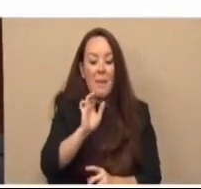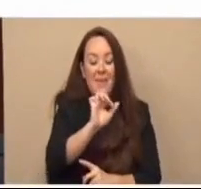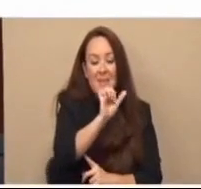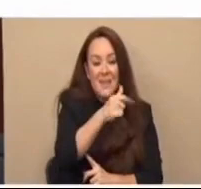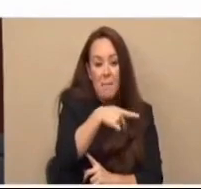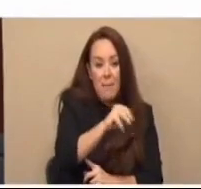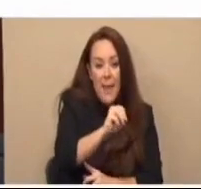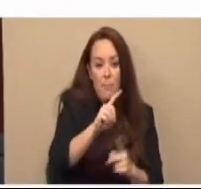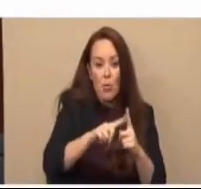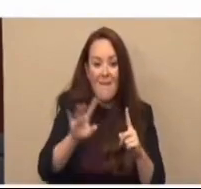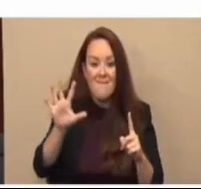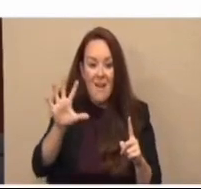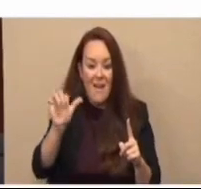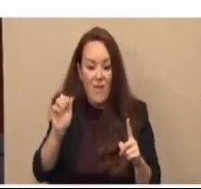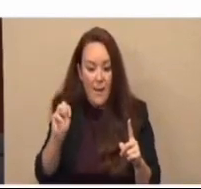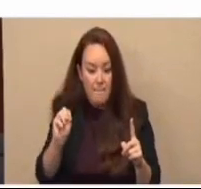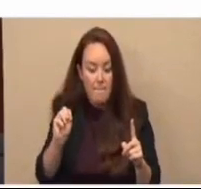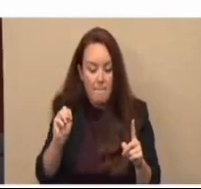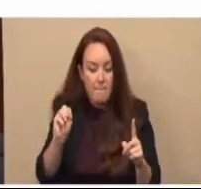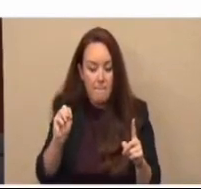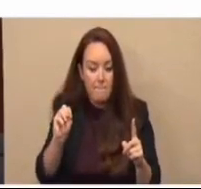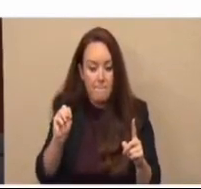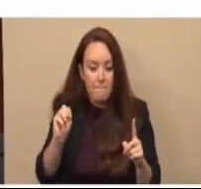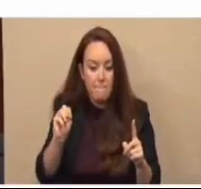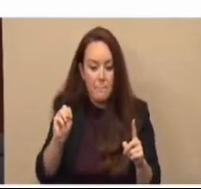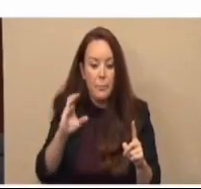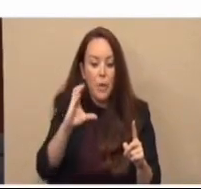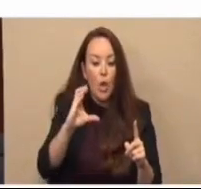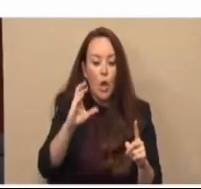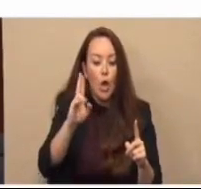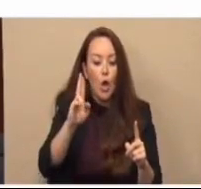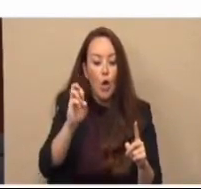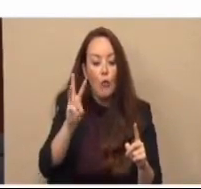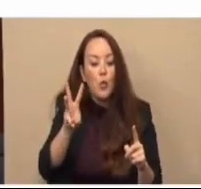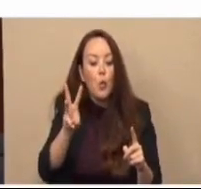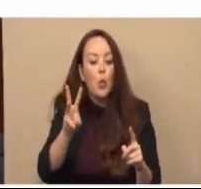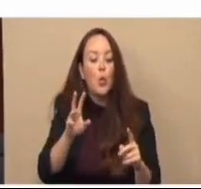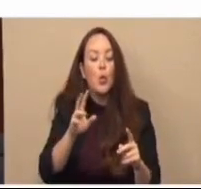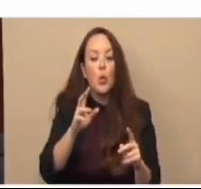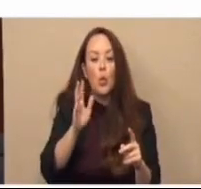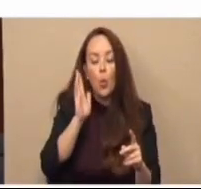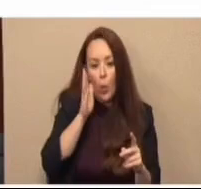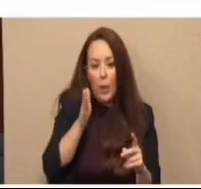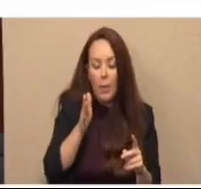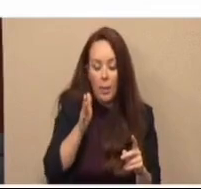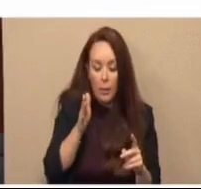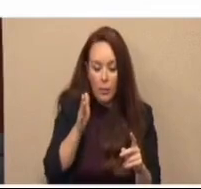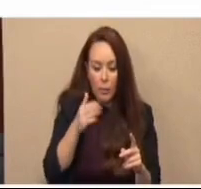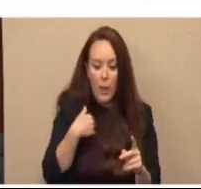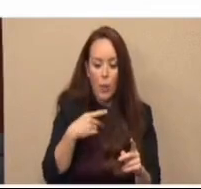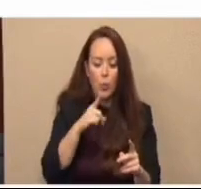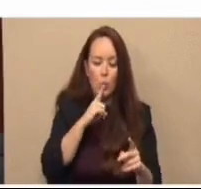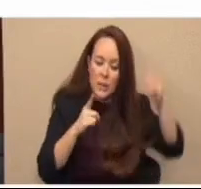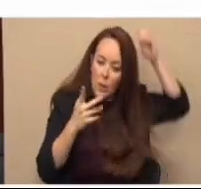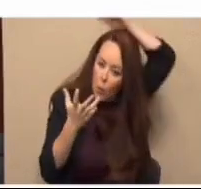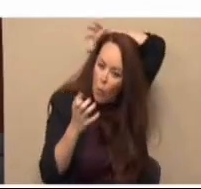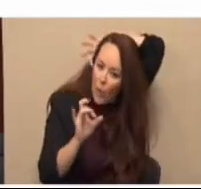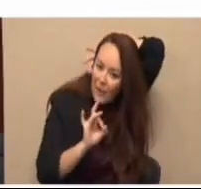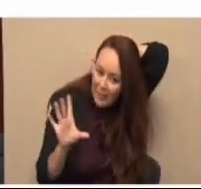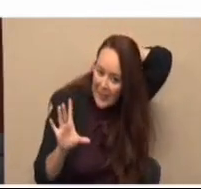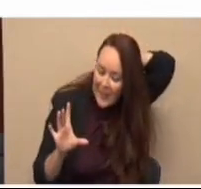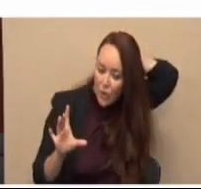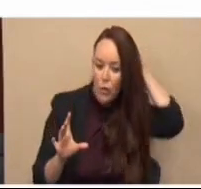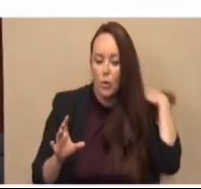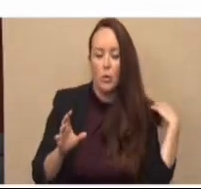10 p.m. to 5 a.m. The curfew addresses, and I really want to be explicit on